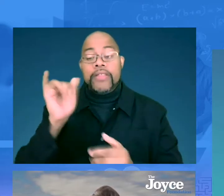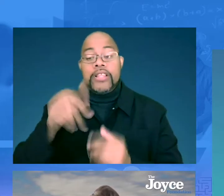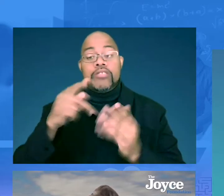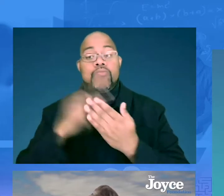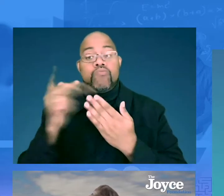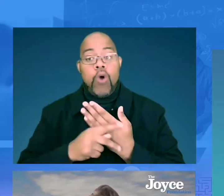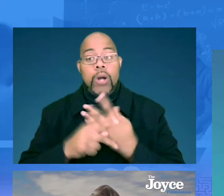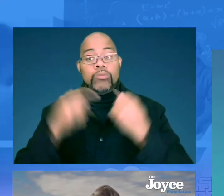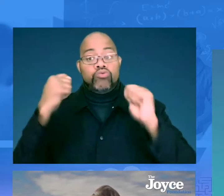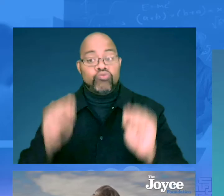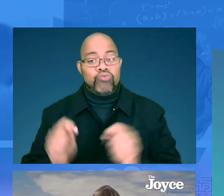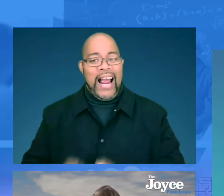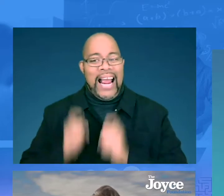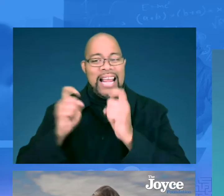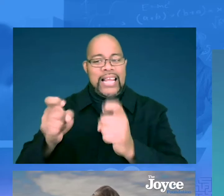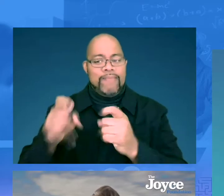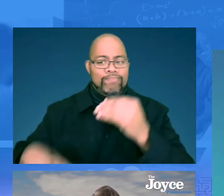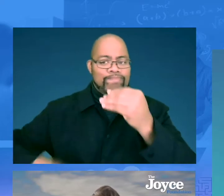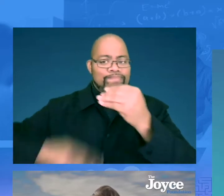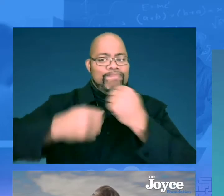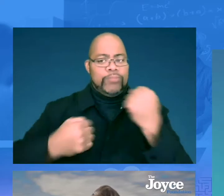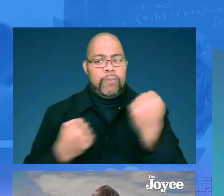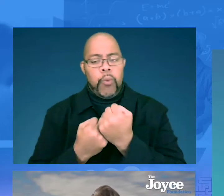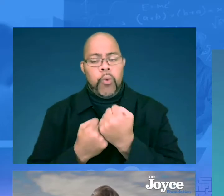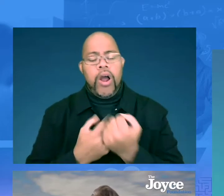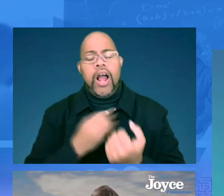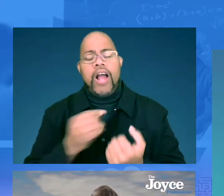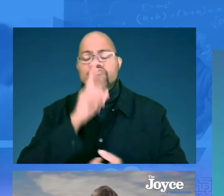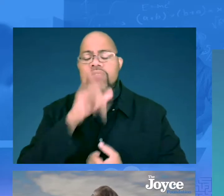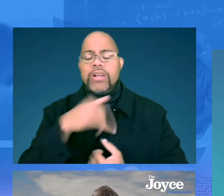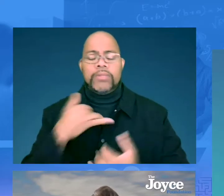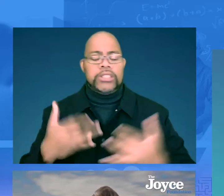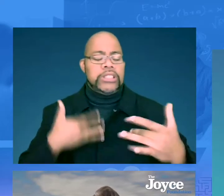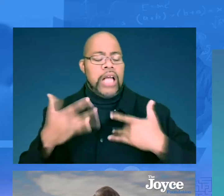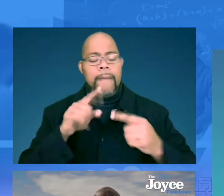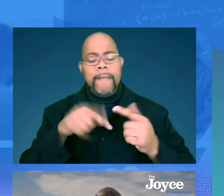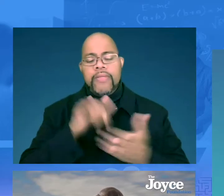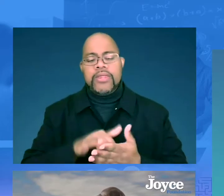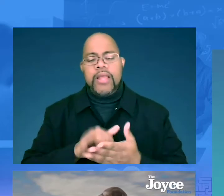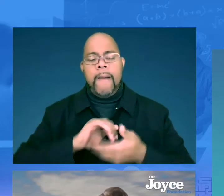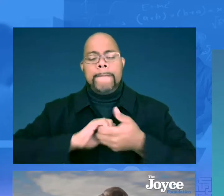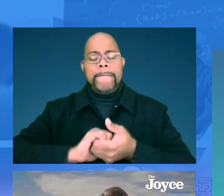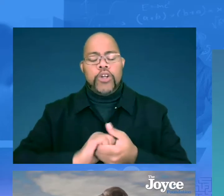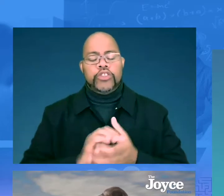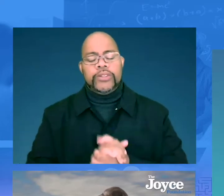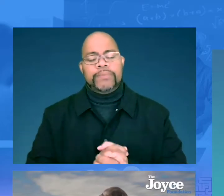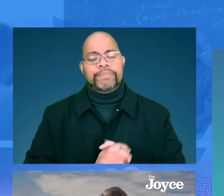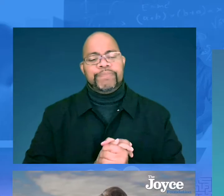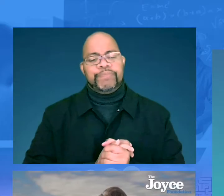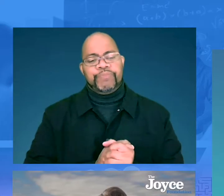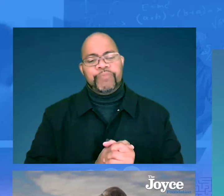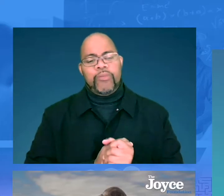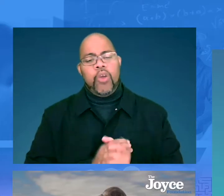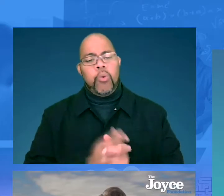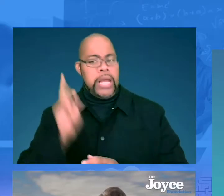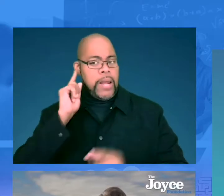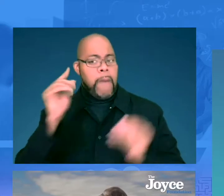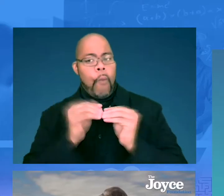So this program aims to give them that extra support. And I'm really excited about this partnership.